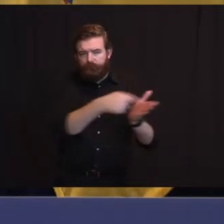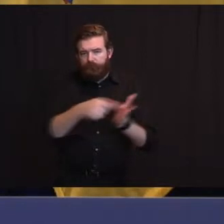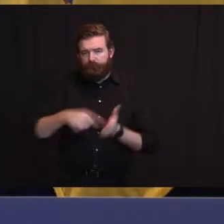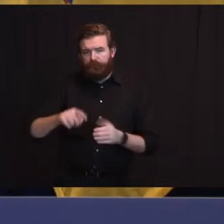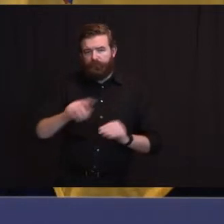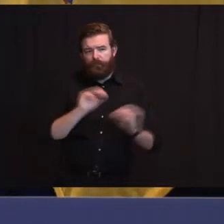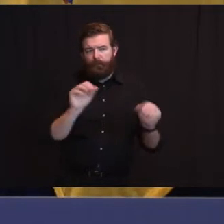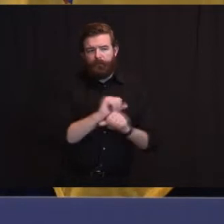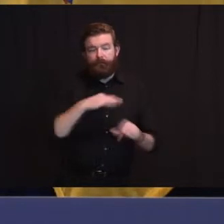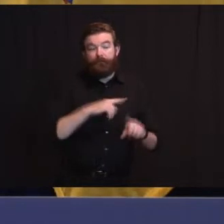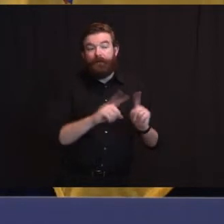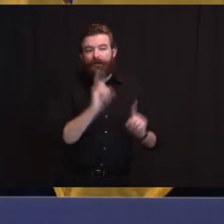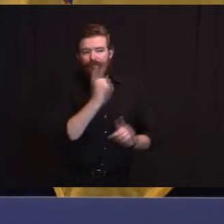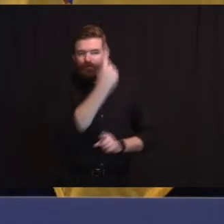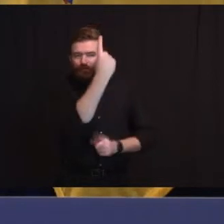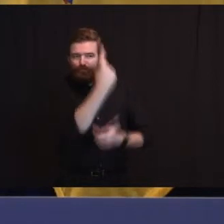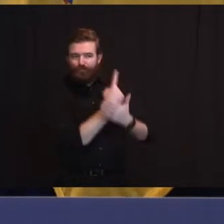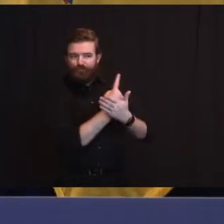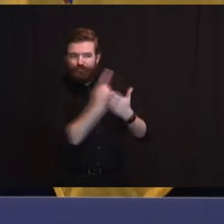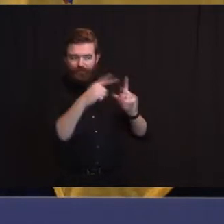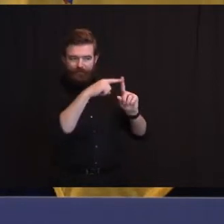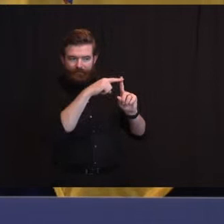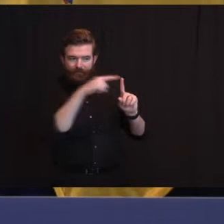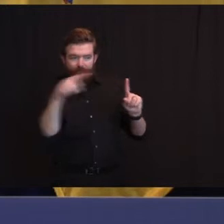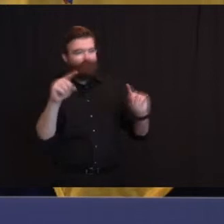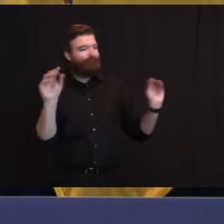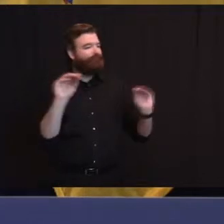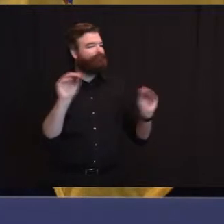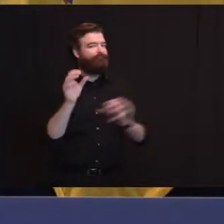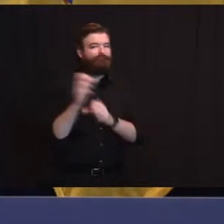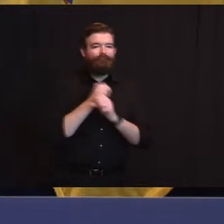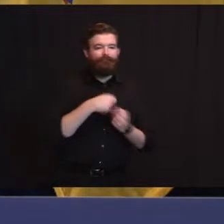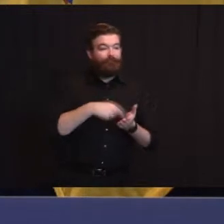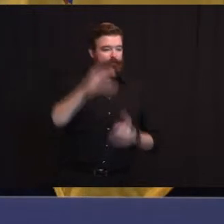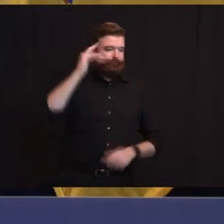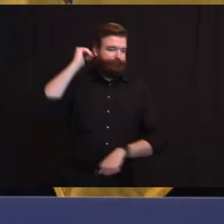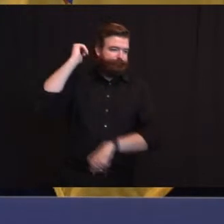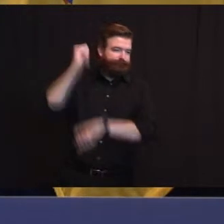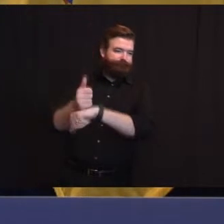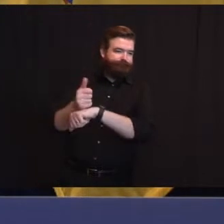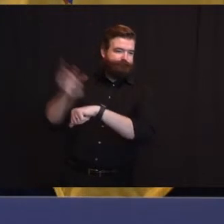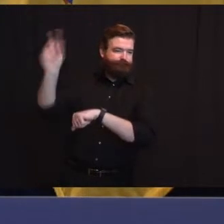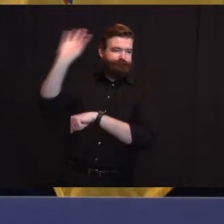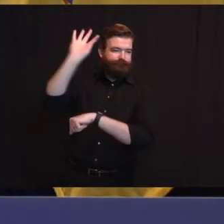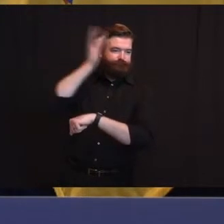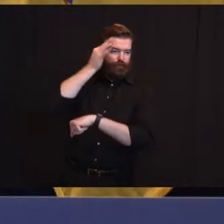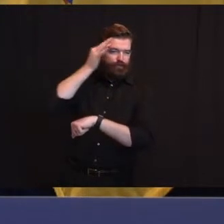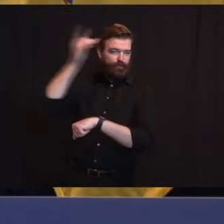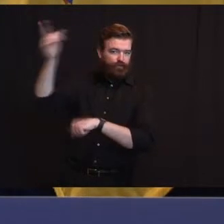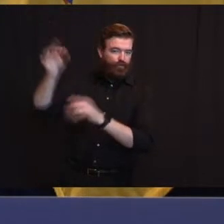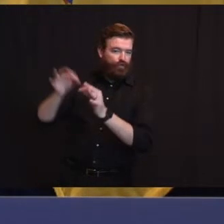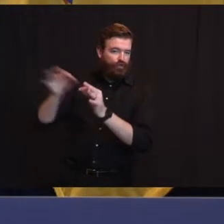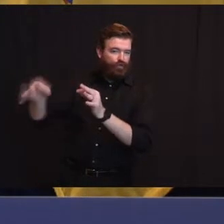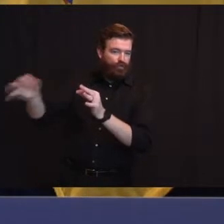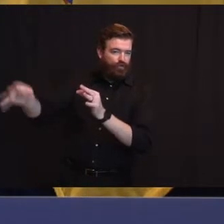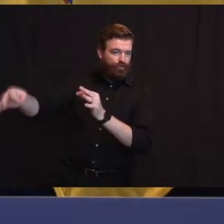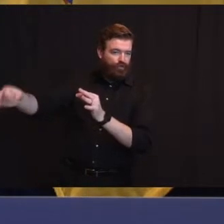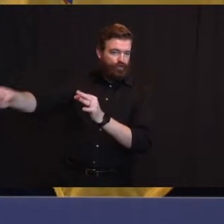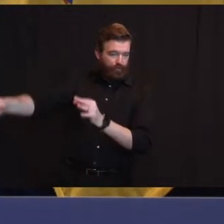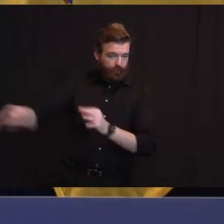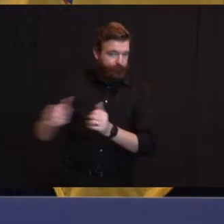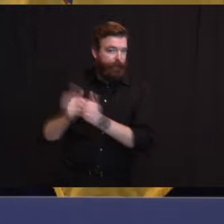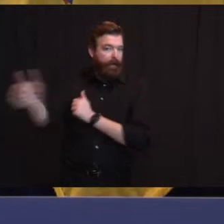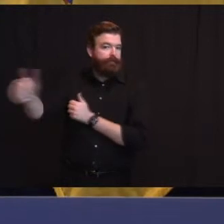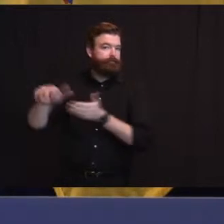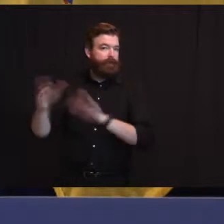I won't comment on the, I have no, not that I won't, I don't have any further comment on the unemployment bill other than to say if